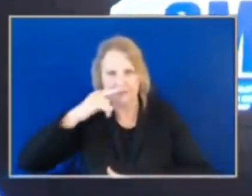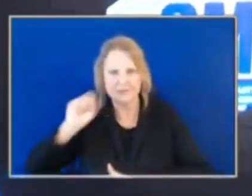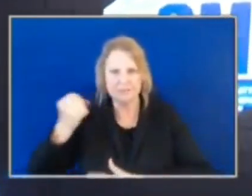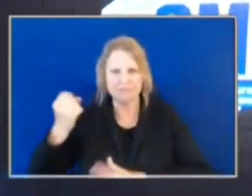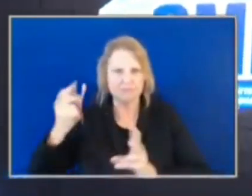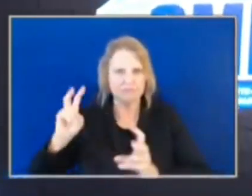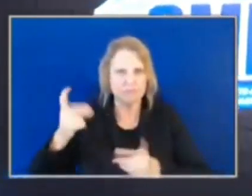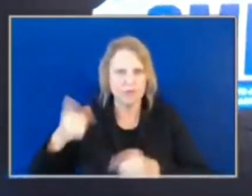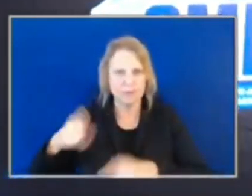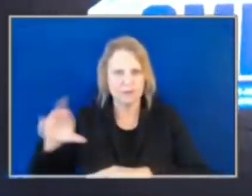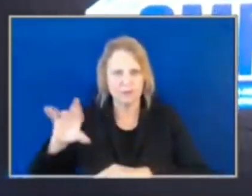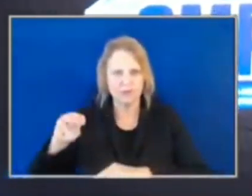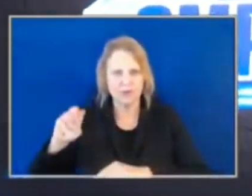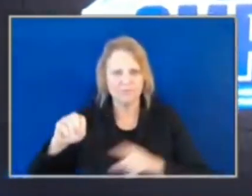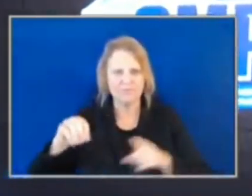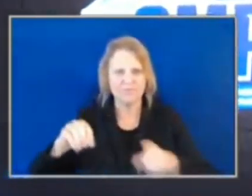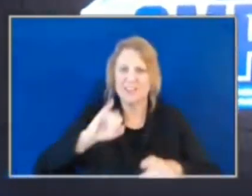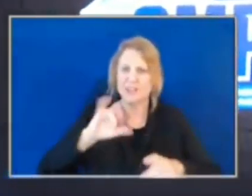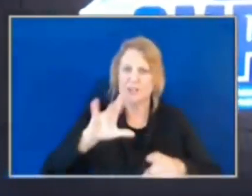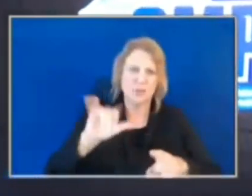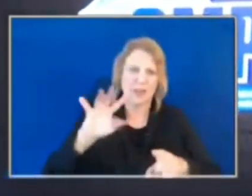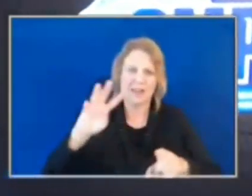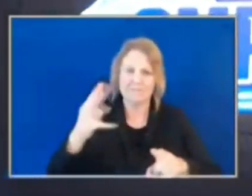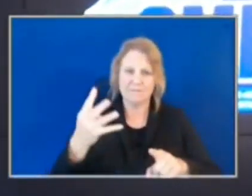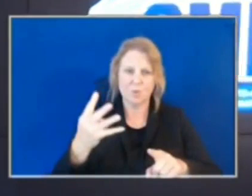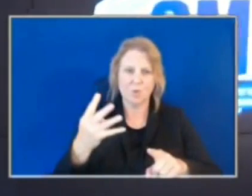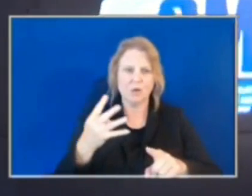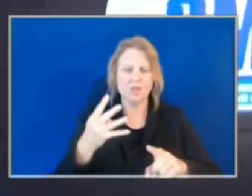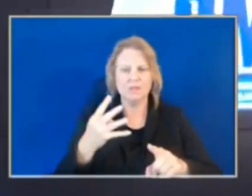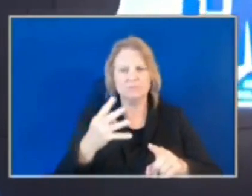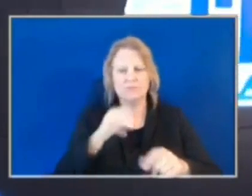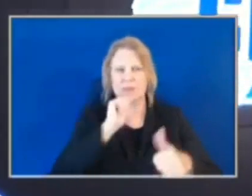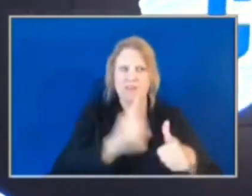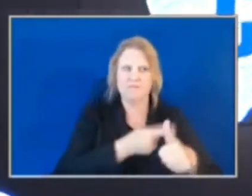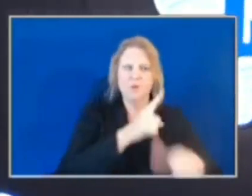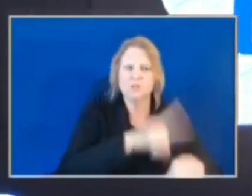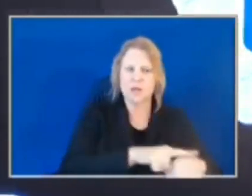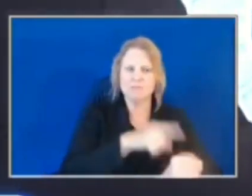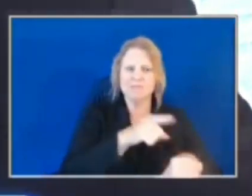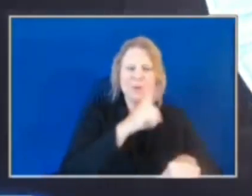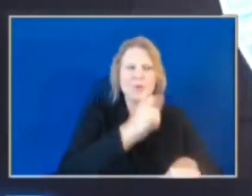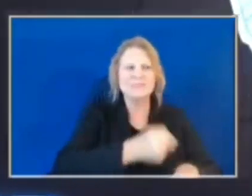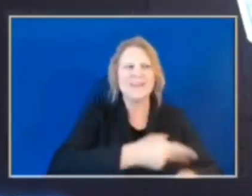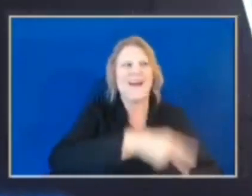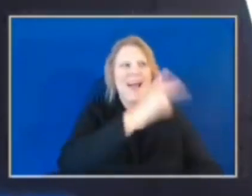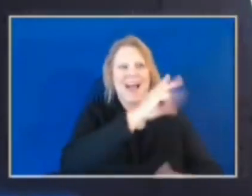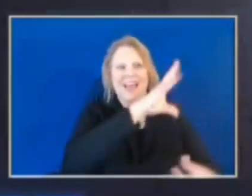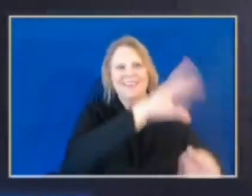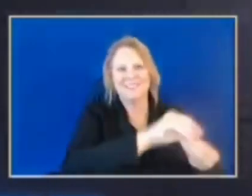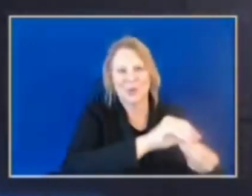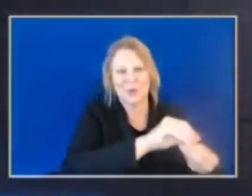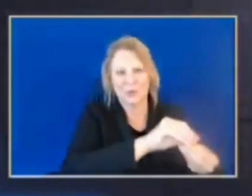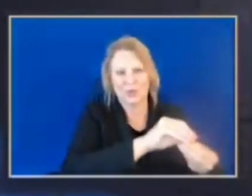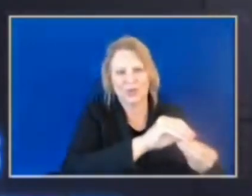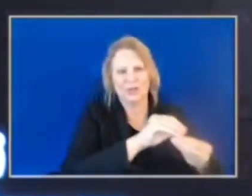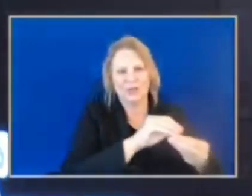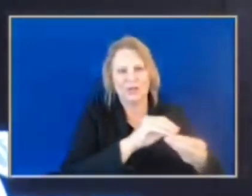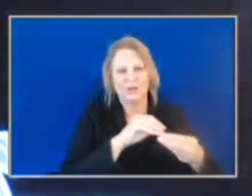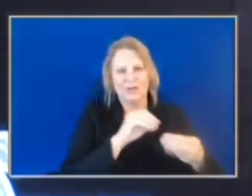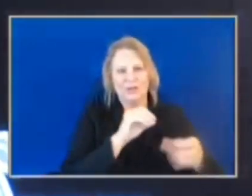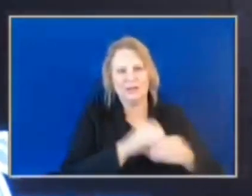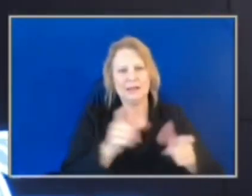July 4th was not the first time we had done that. That was probably the highest total in a large event.